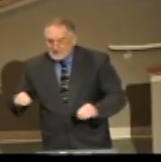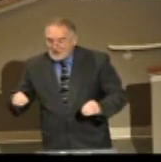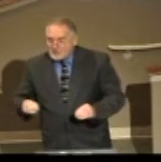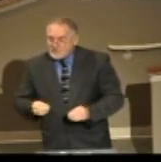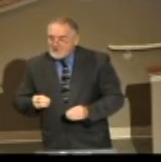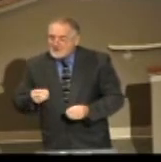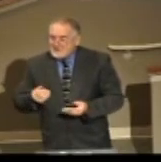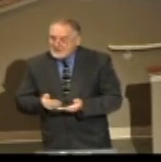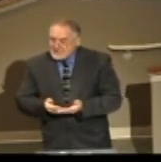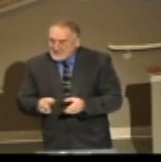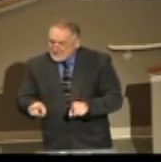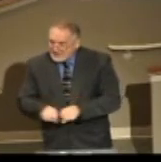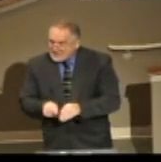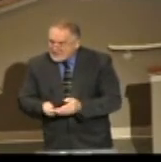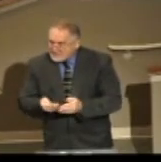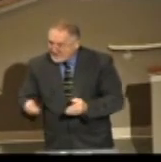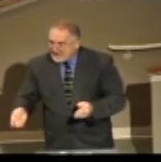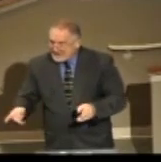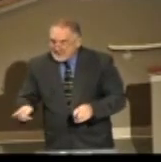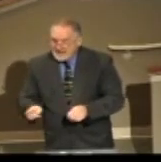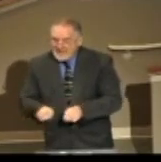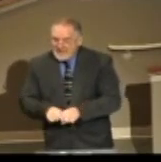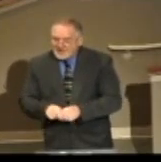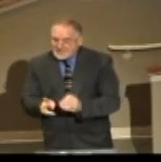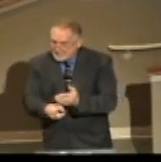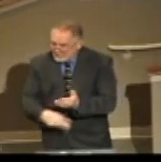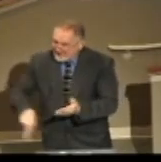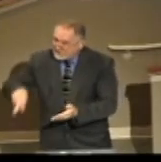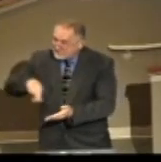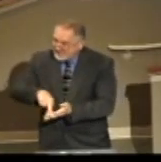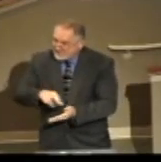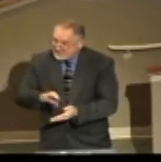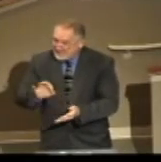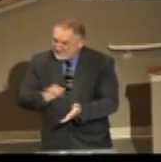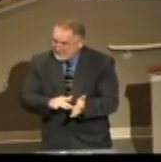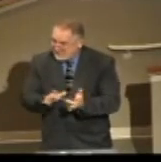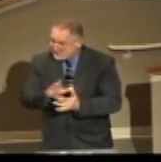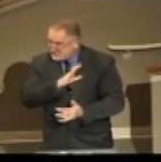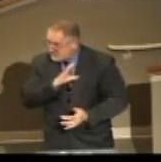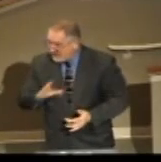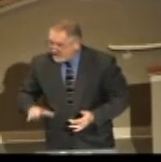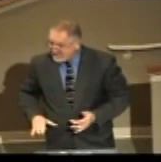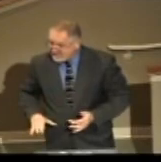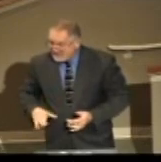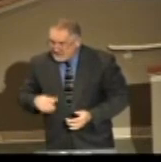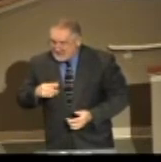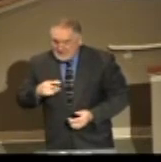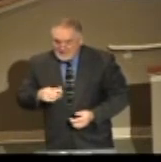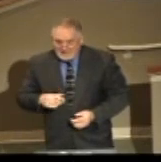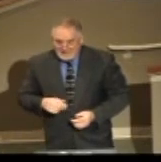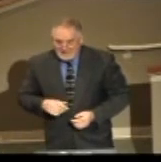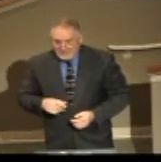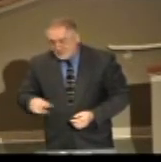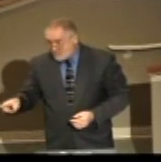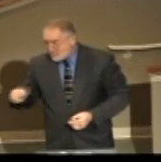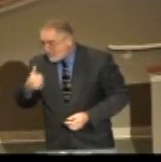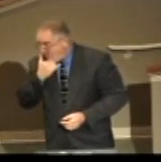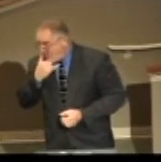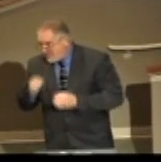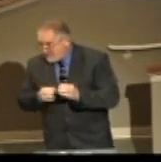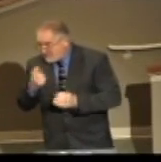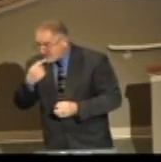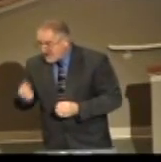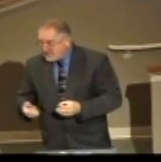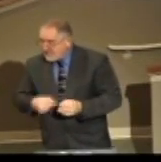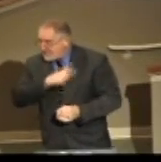Christ and it's only groundless emotion that you people go to church and say you have a personal relationship with someone who died